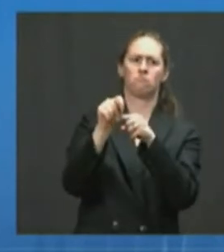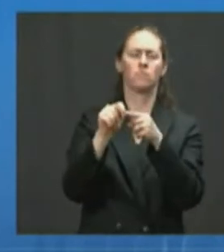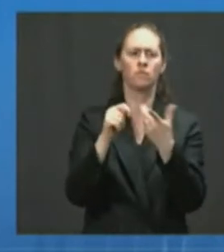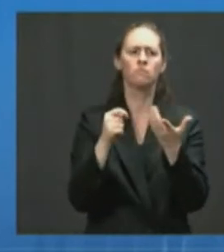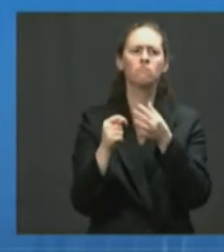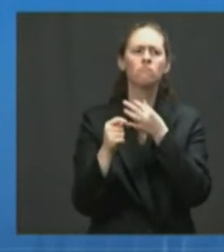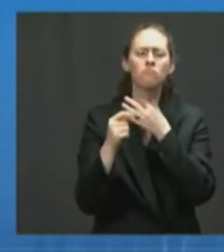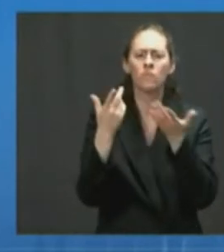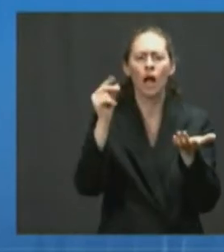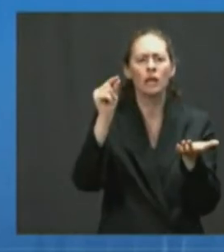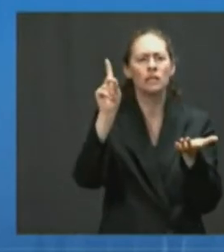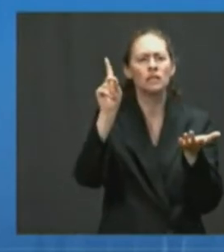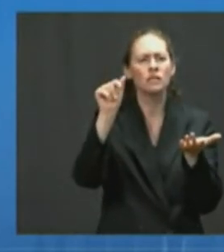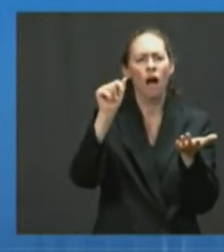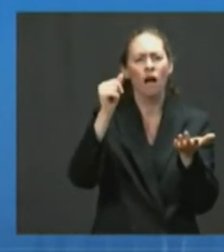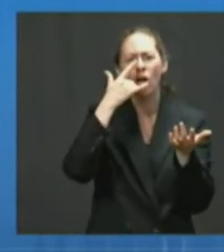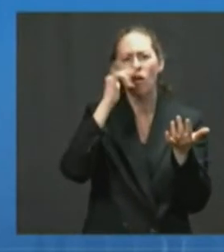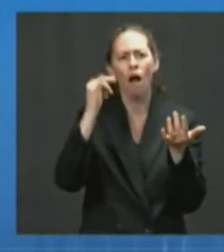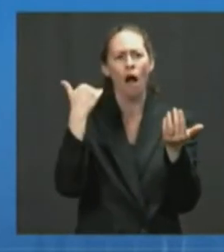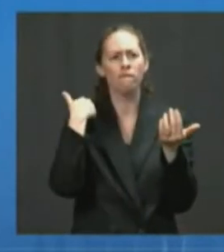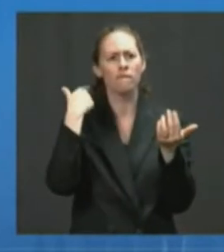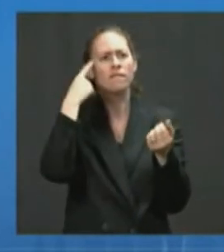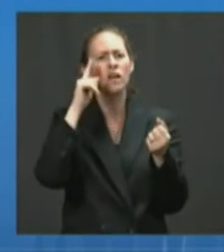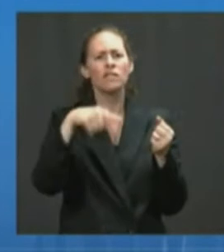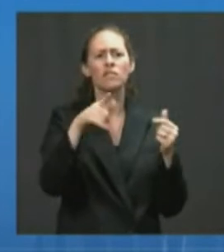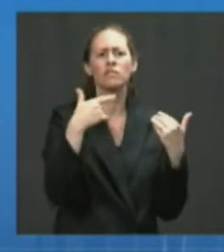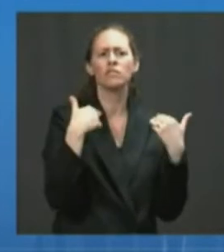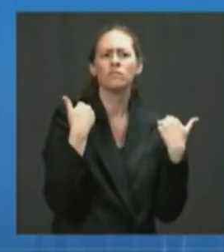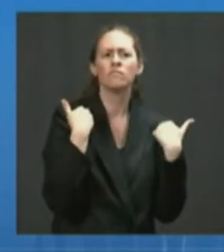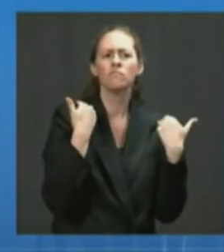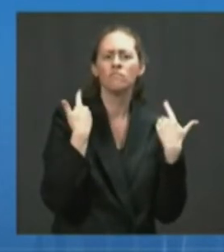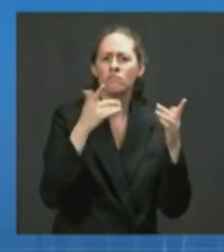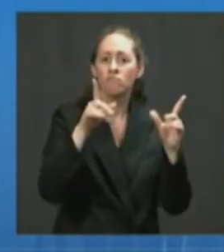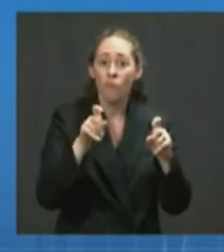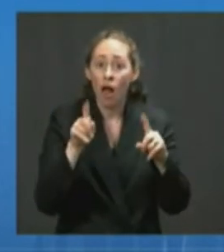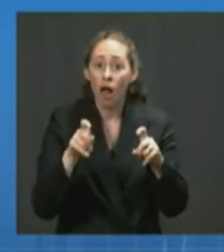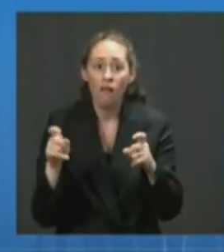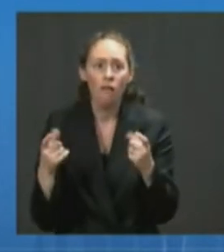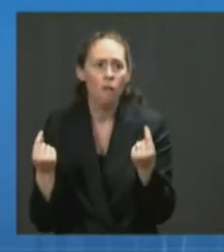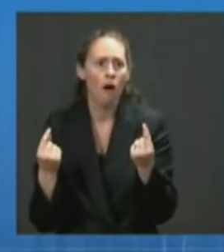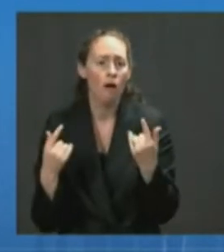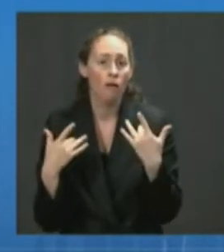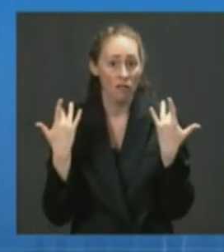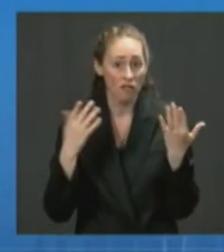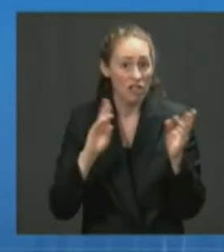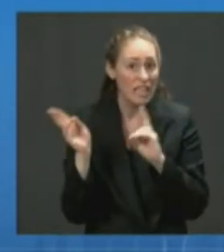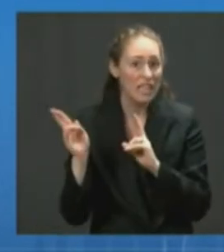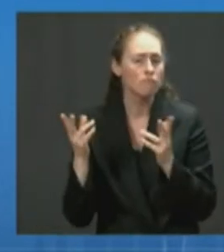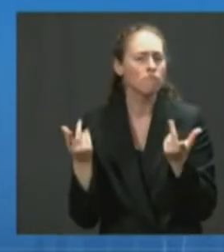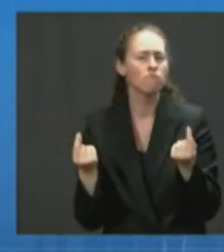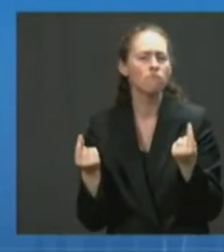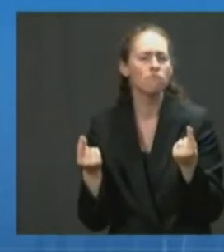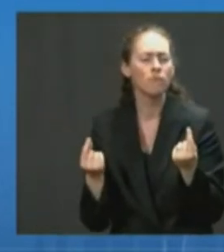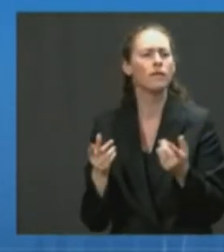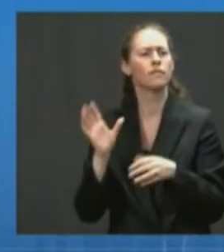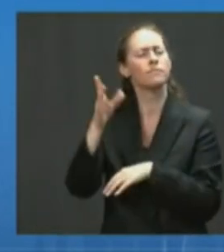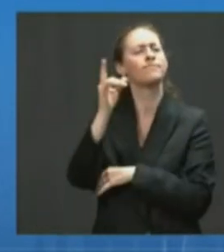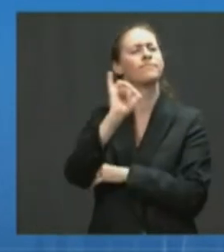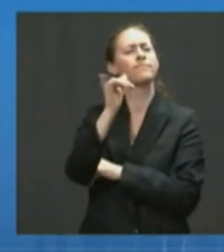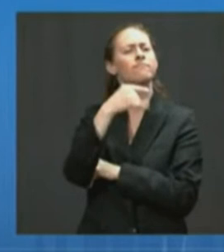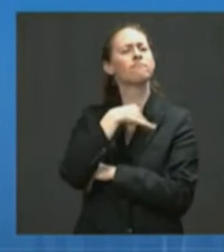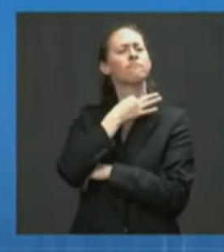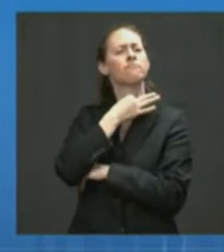children who are participating in clinical trials? And one more quick thing on this. Do you anticipate approval will be for all